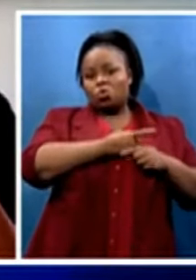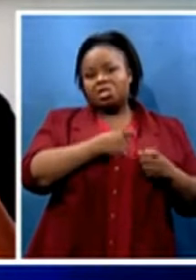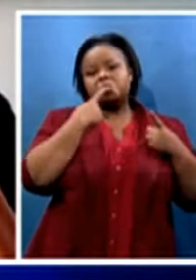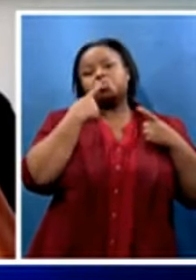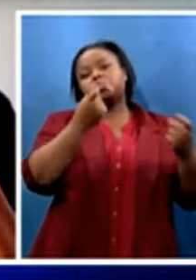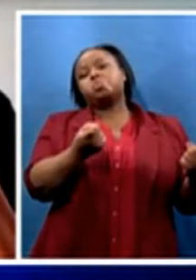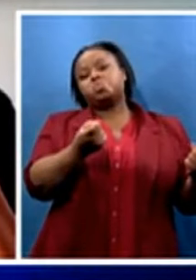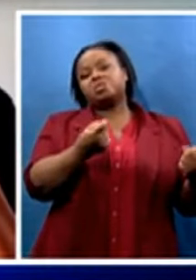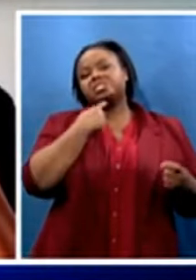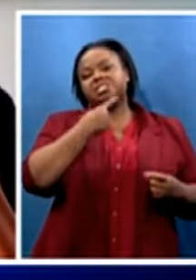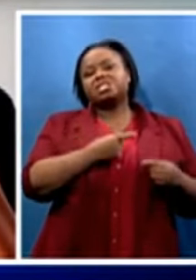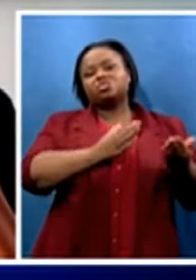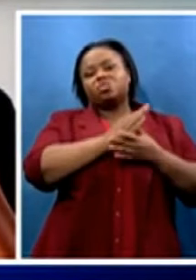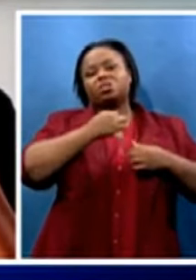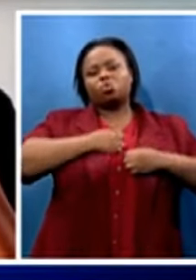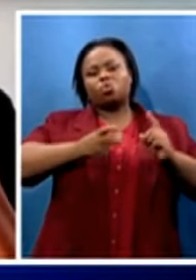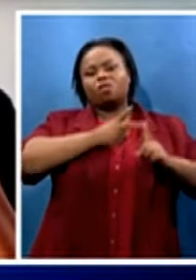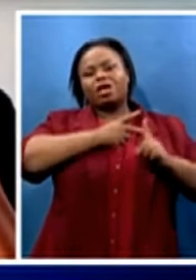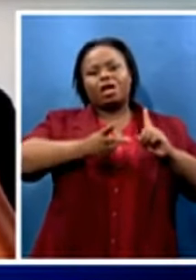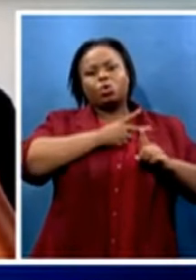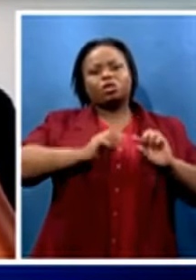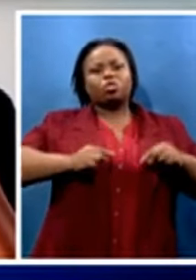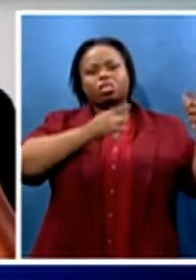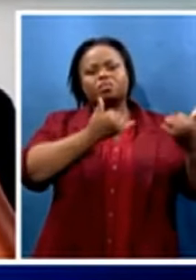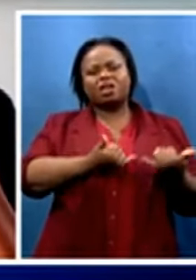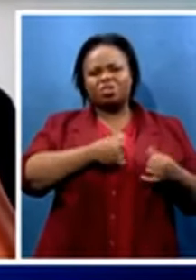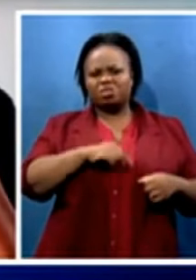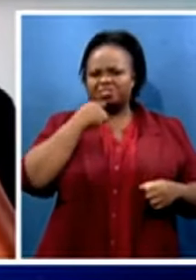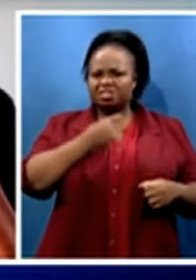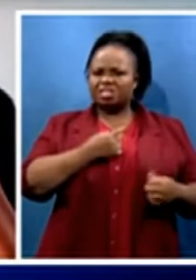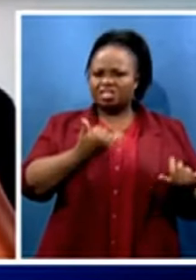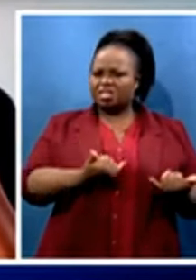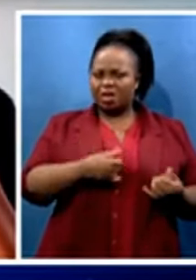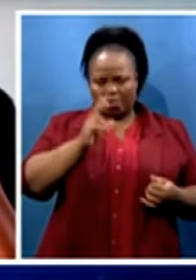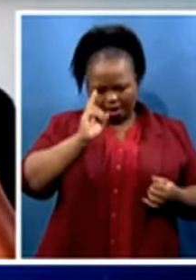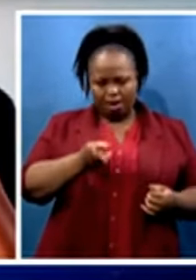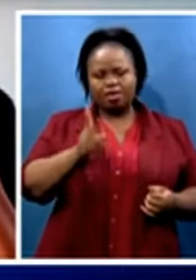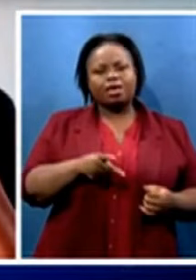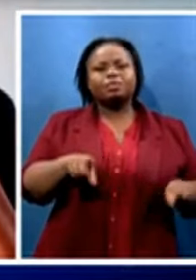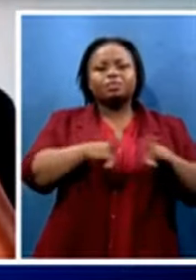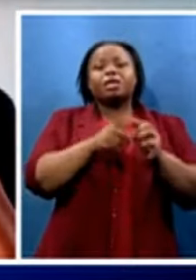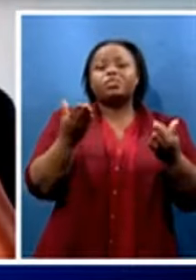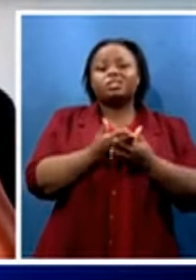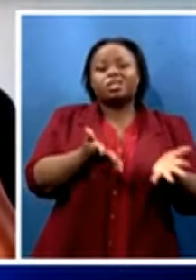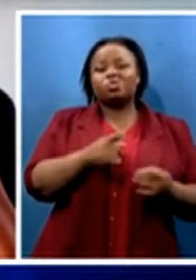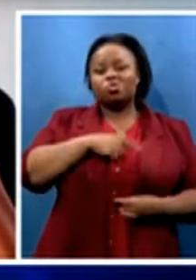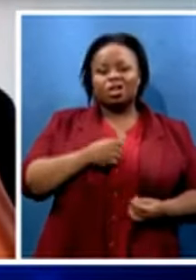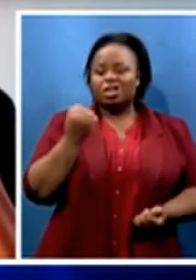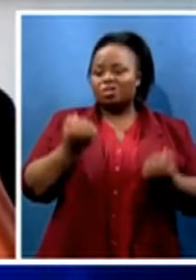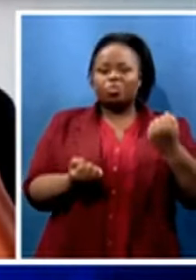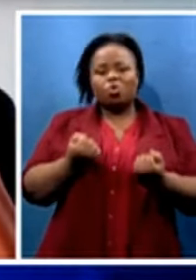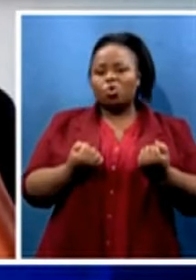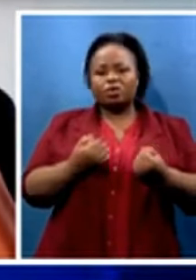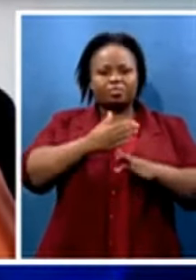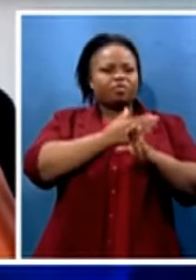in this case, he says that his rights were violated again because he was never given a trial before incarcerated. So do you